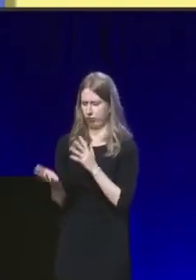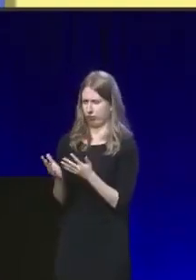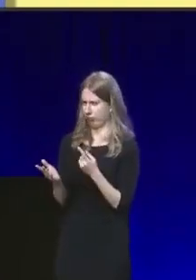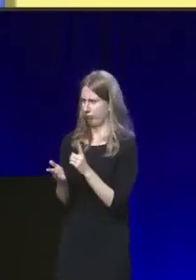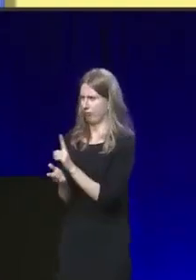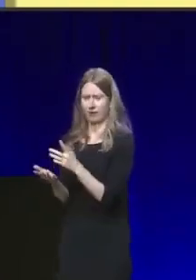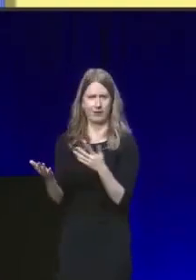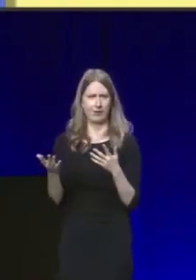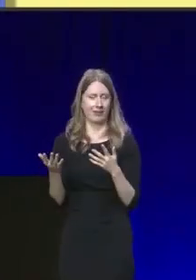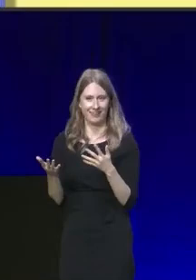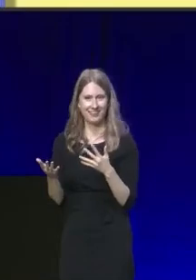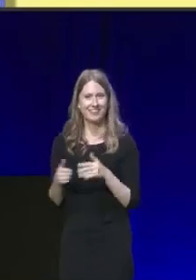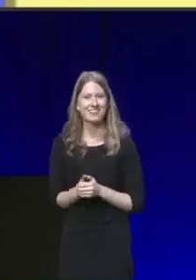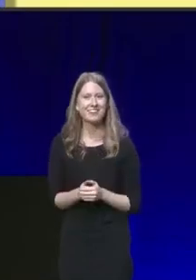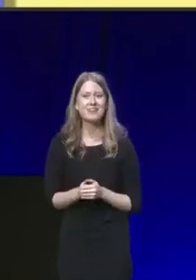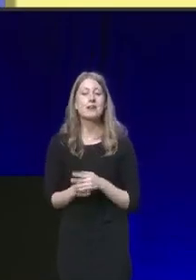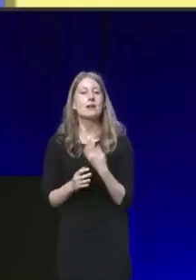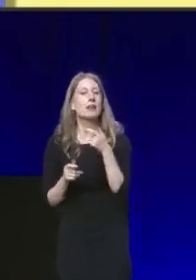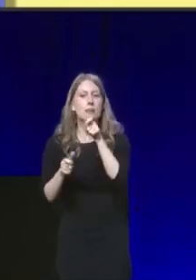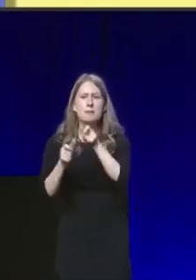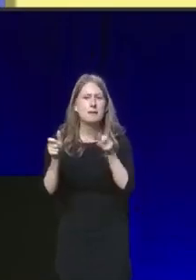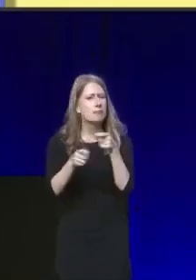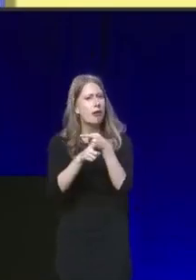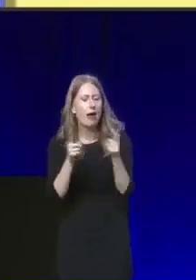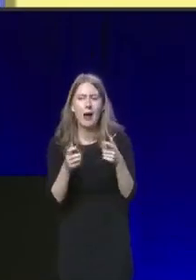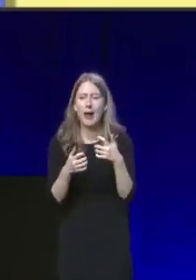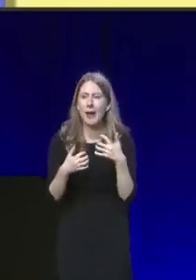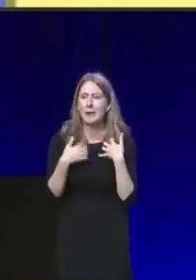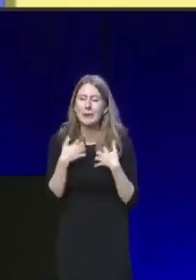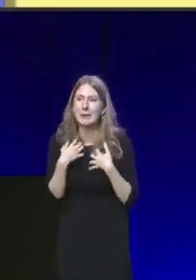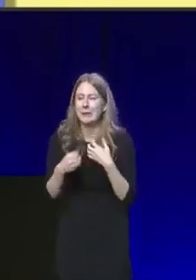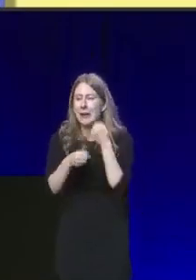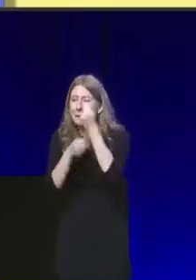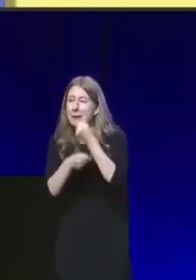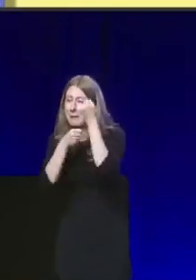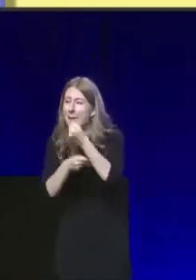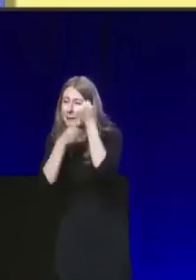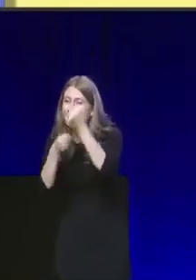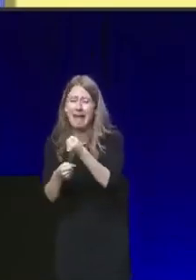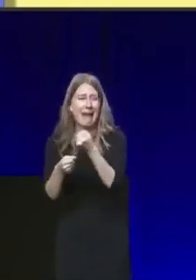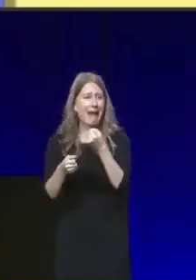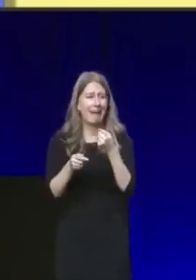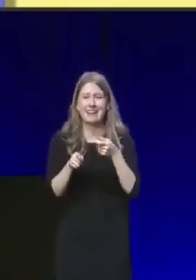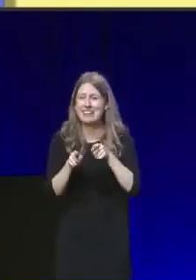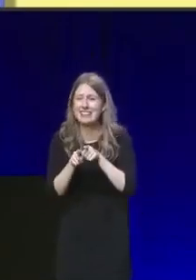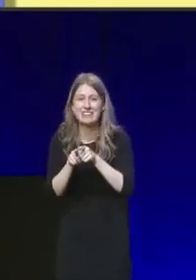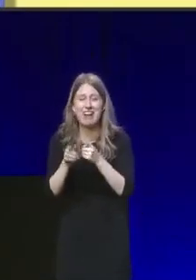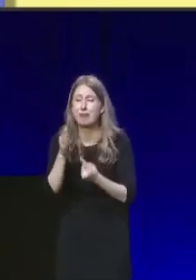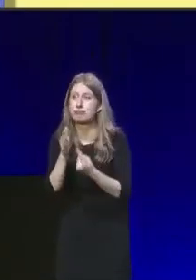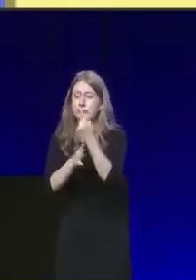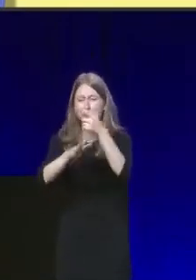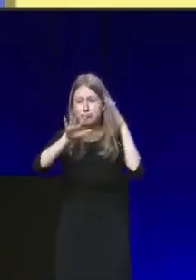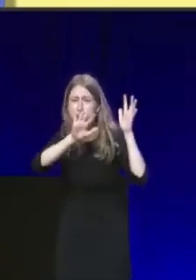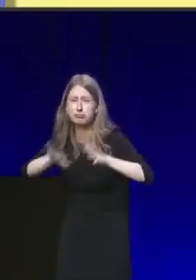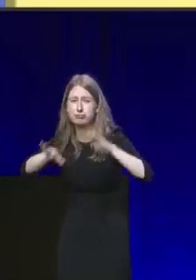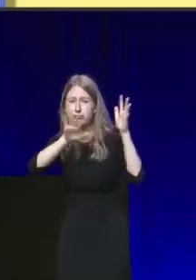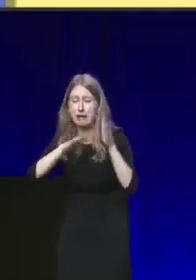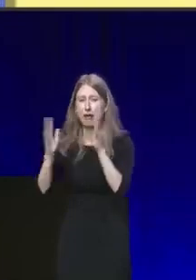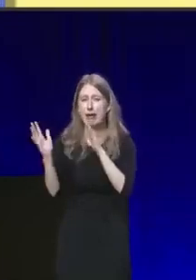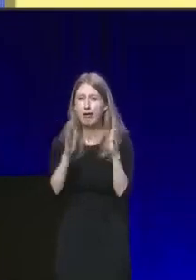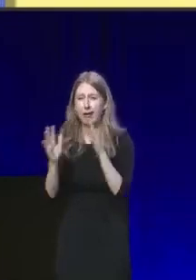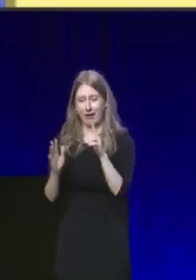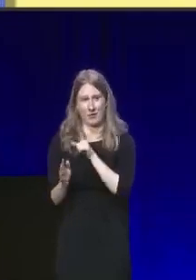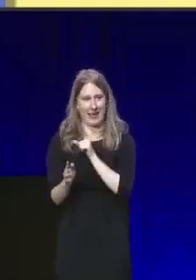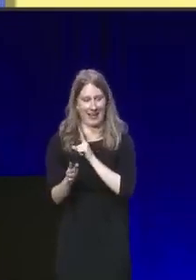The people who campaign enthusiastically even in the very worst weather that Scotland can throw at you for the cause that binds us